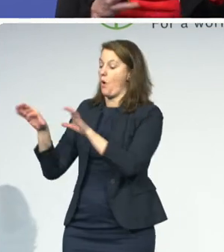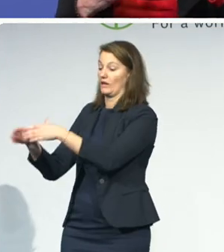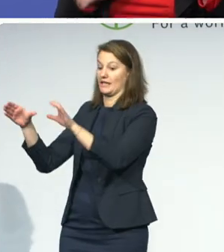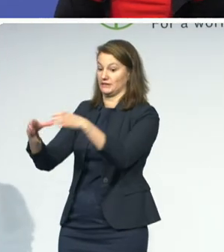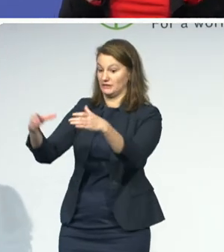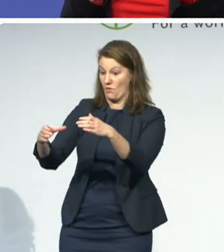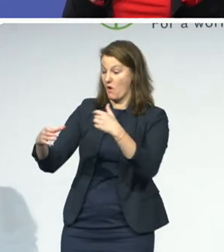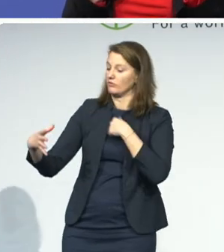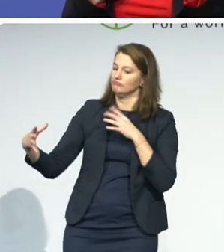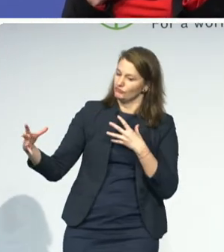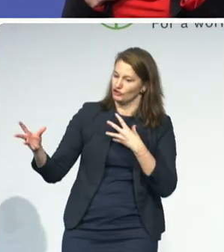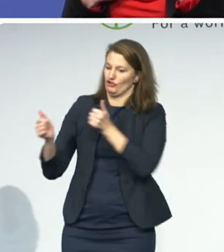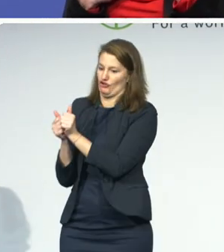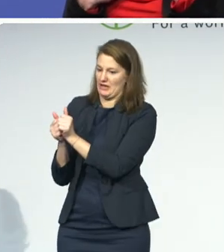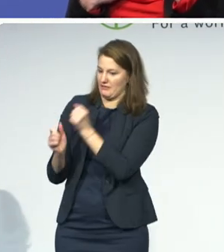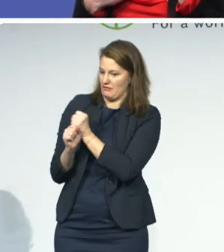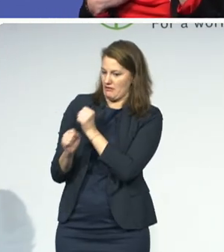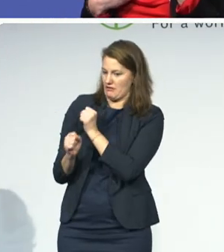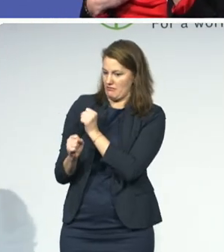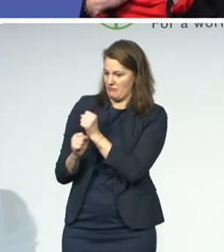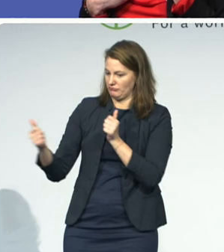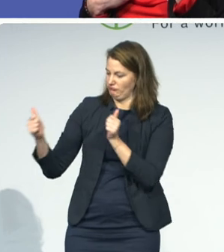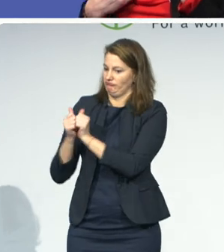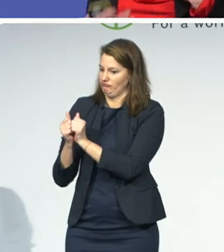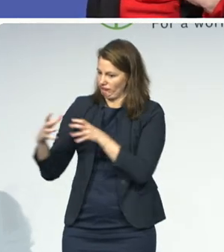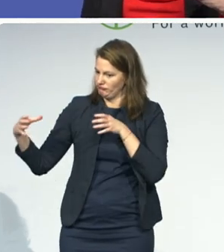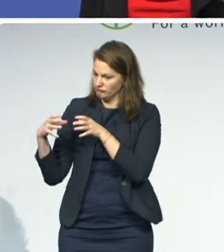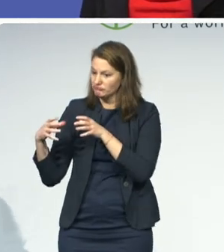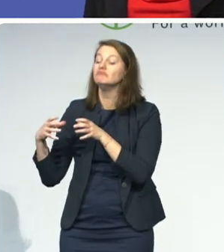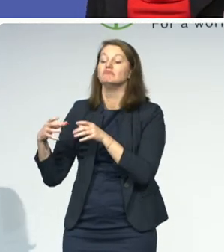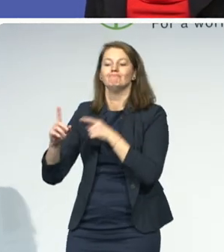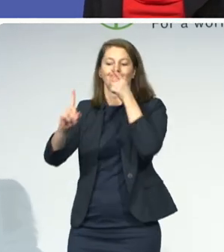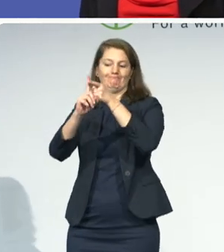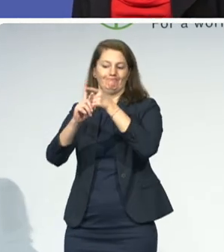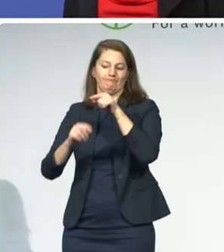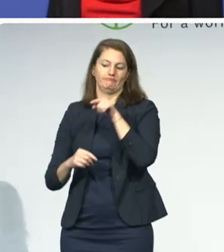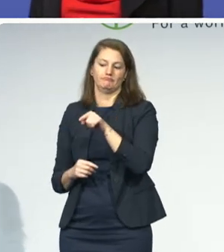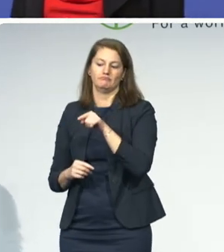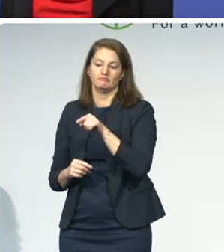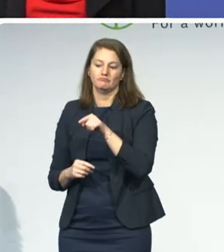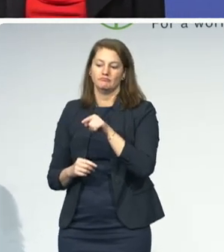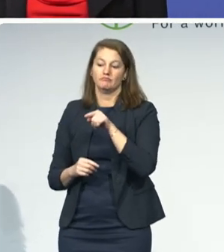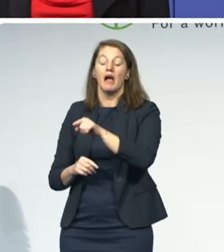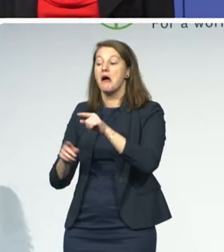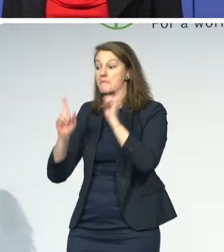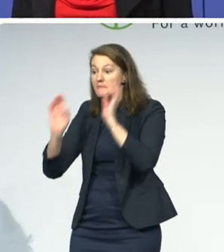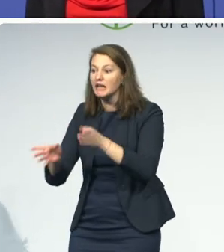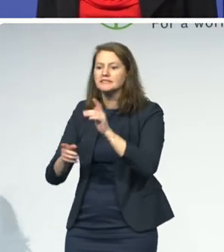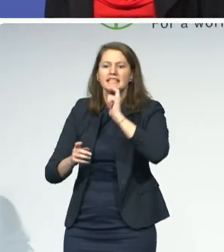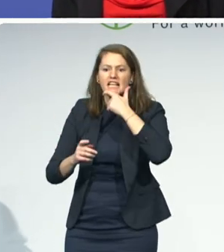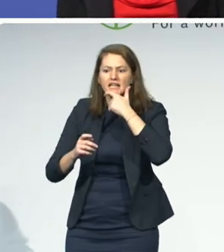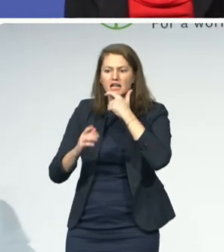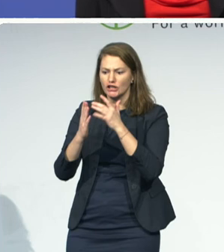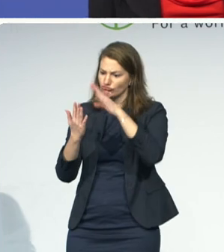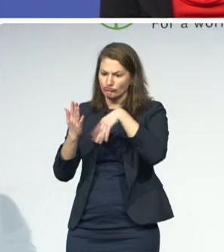libraries, but why have it say Bookshare? Why have it be in English? Have it be in your local language? I'm showing on the screen an example from Nepal,